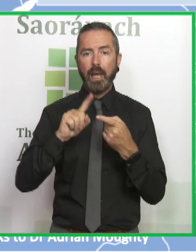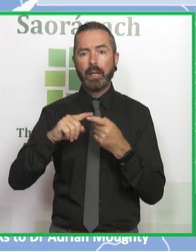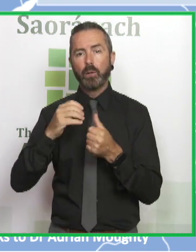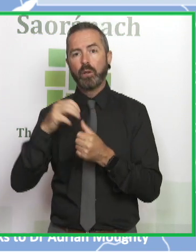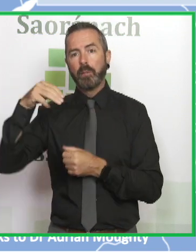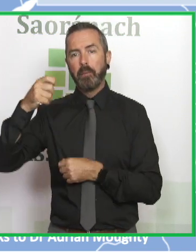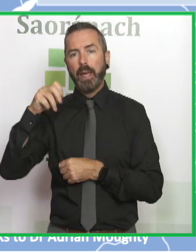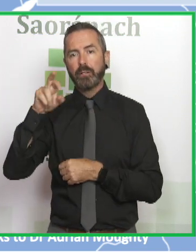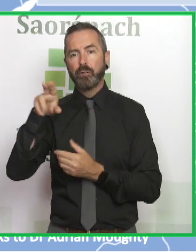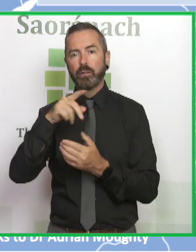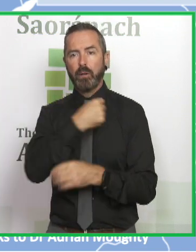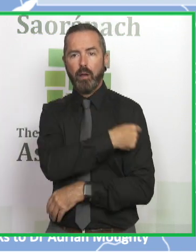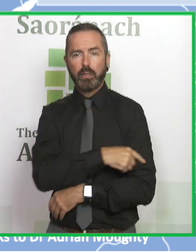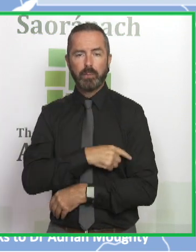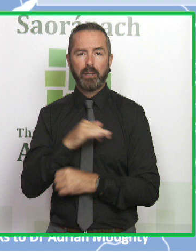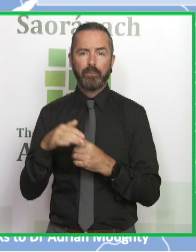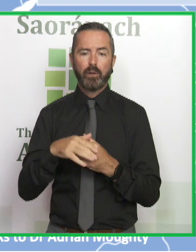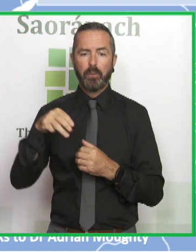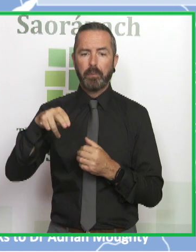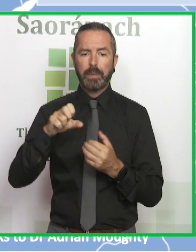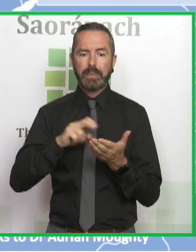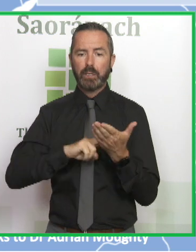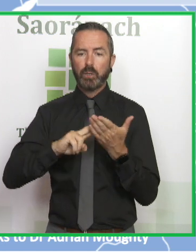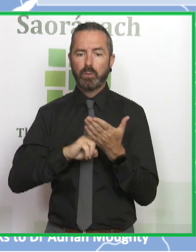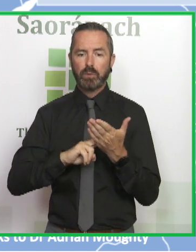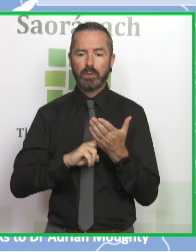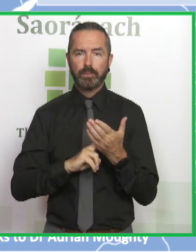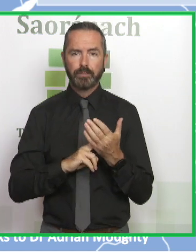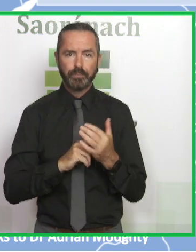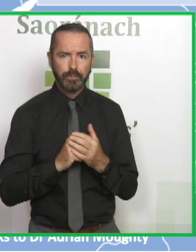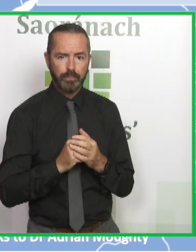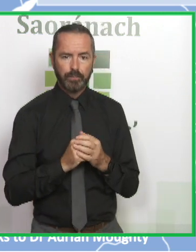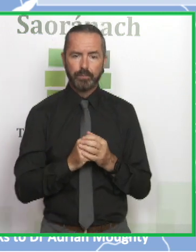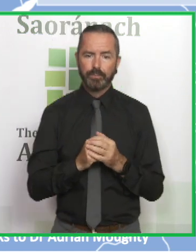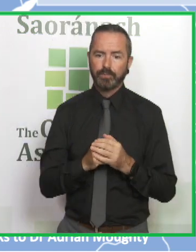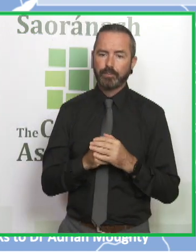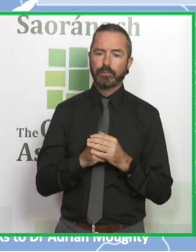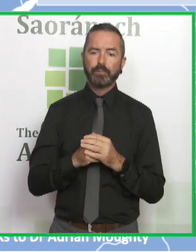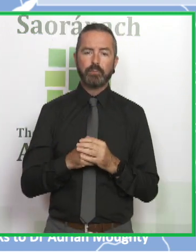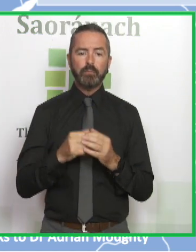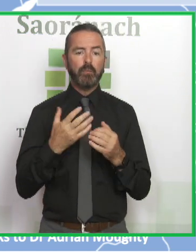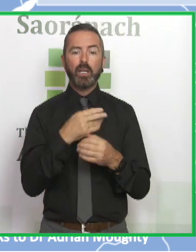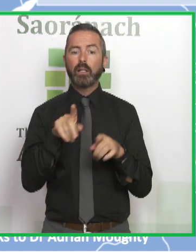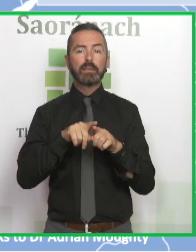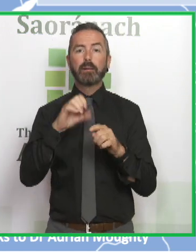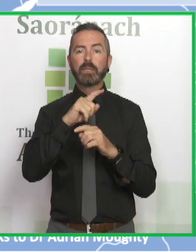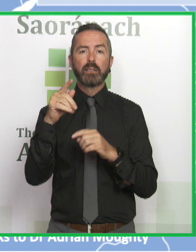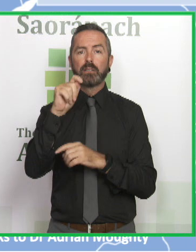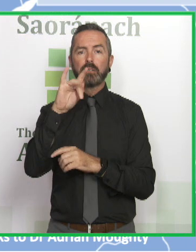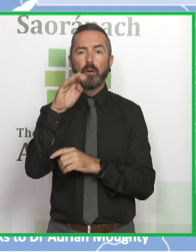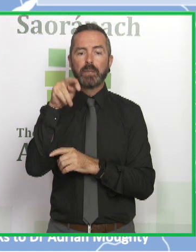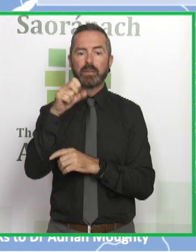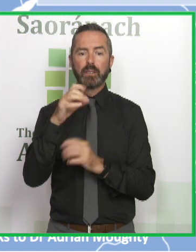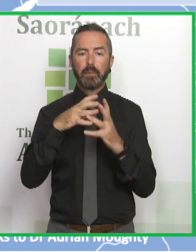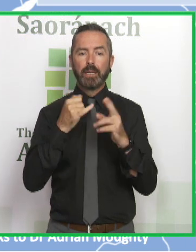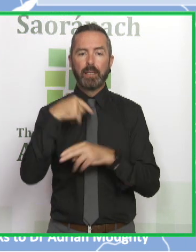bigger centres in Europe in terms of substance misuse, even though it's certainly not as big a hospital as Thomas's, which is the large